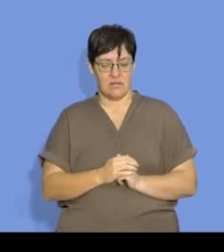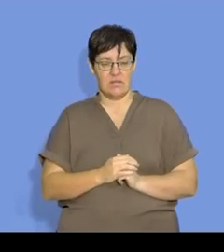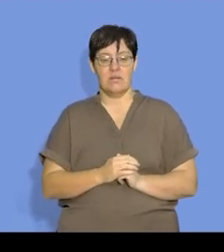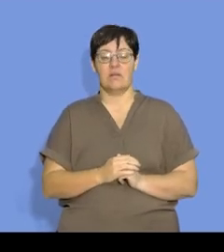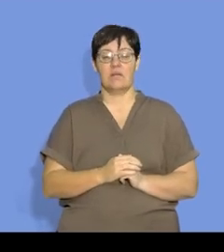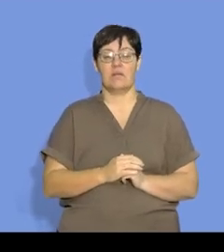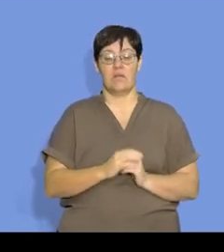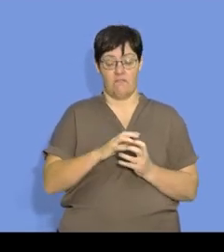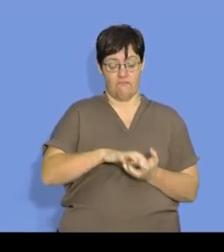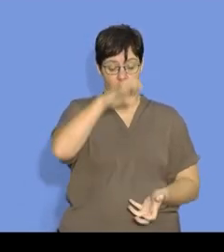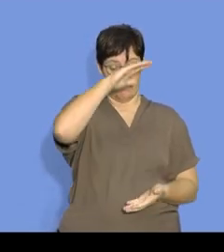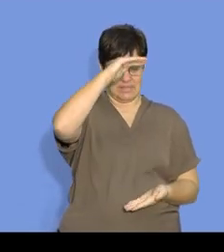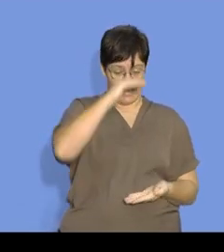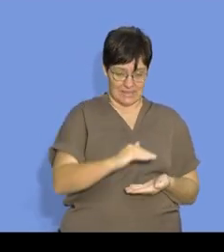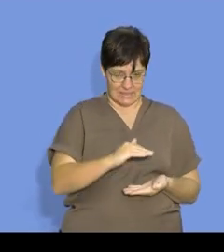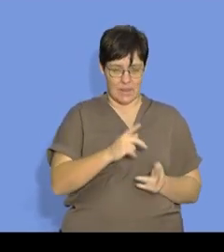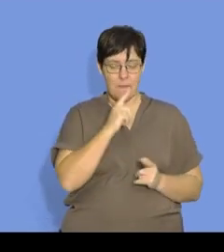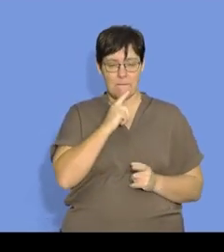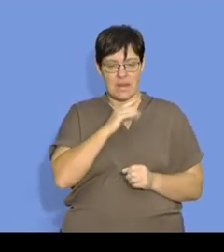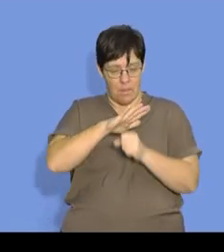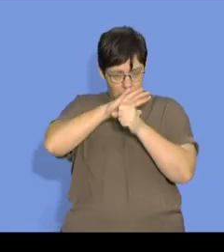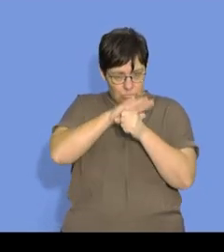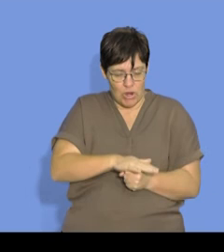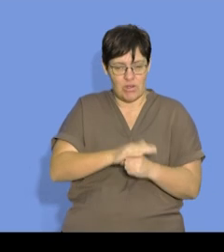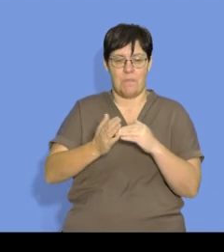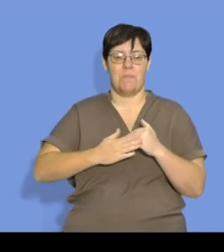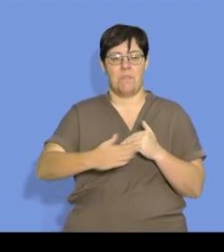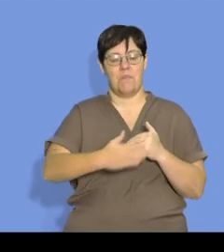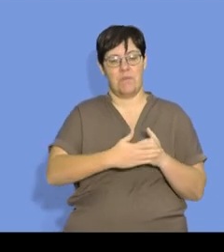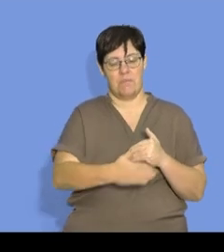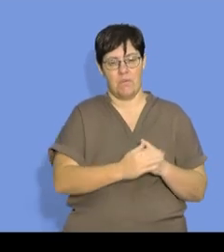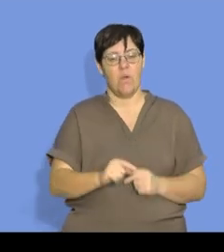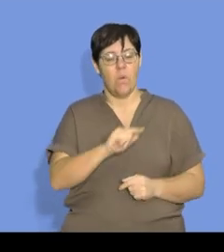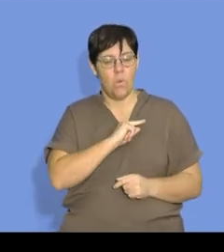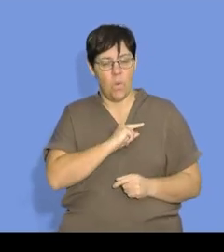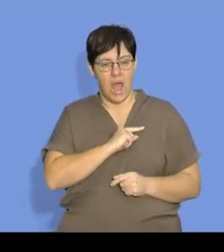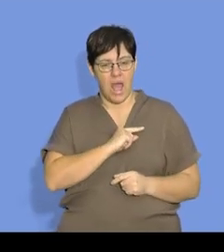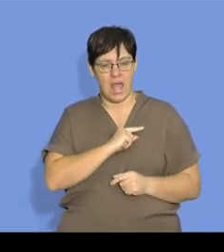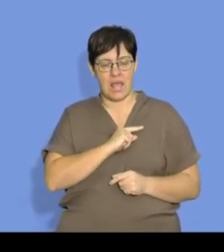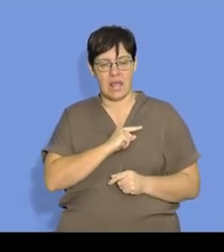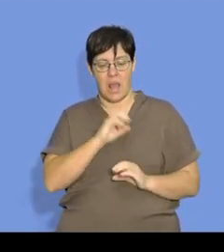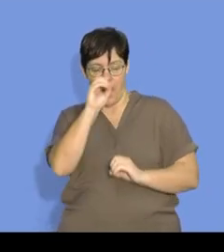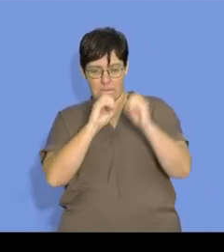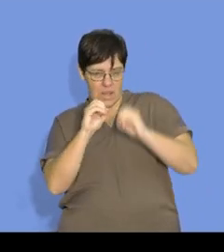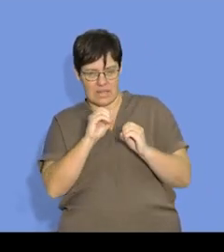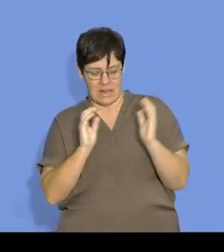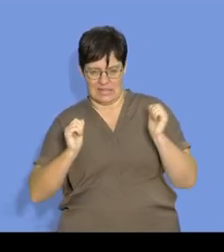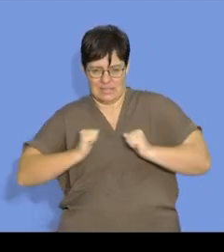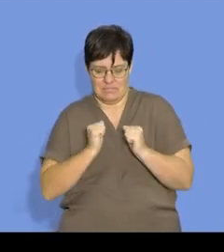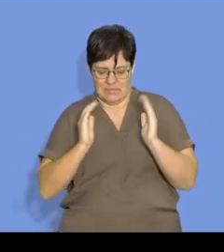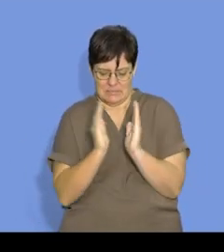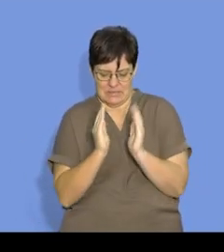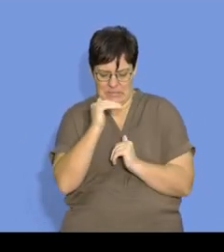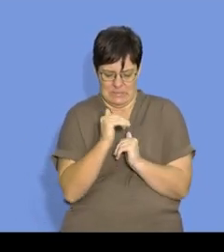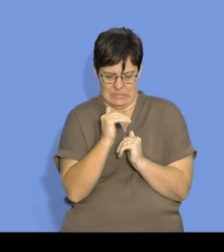a decrease in volume leads to an increase in pressure because there's now more particles in